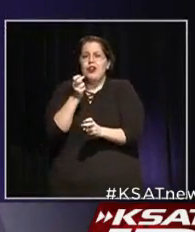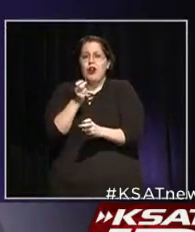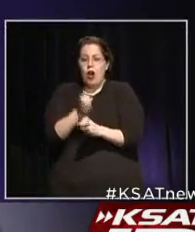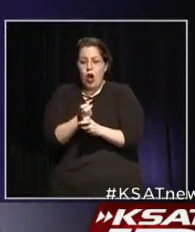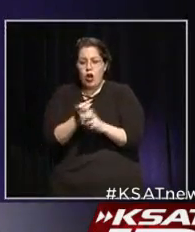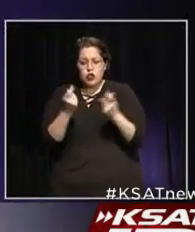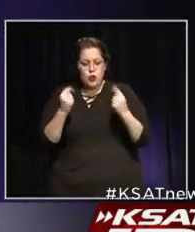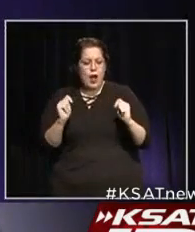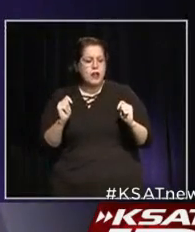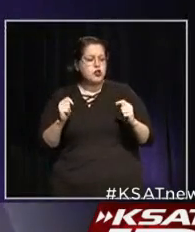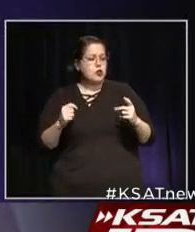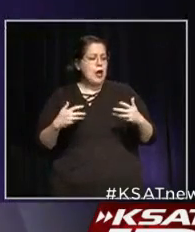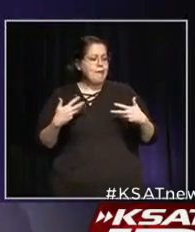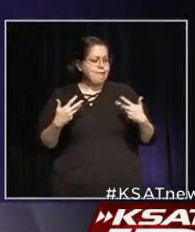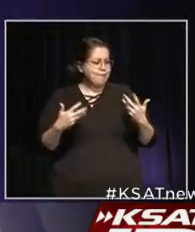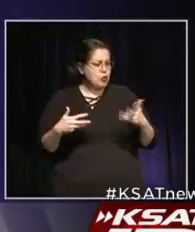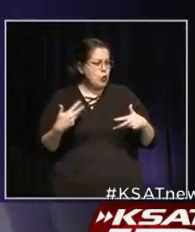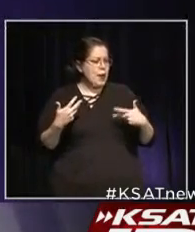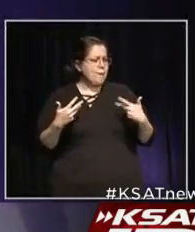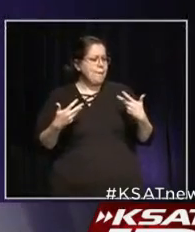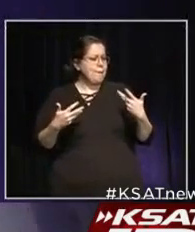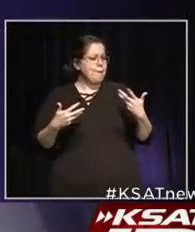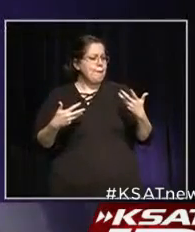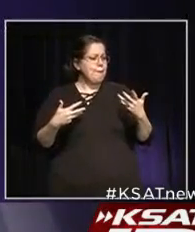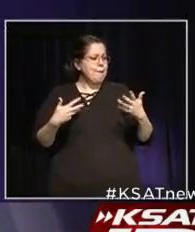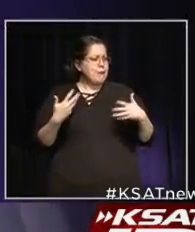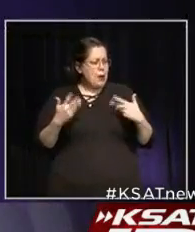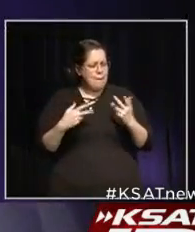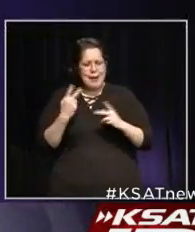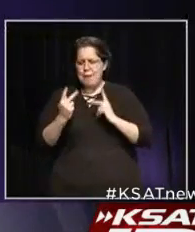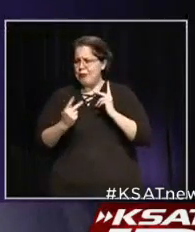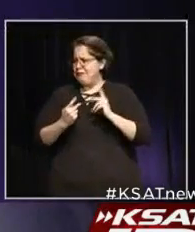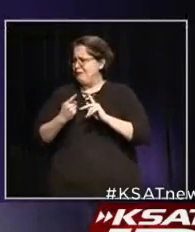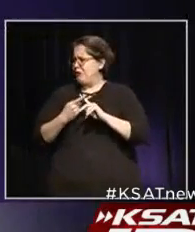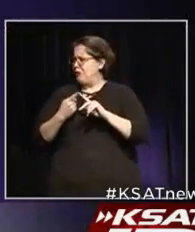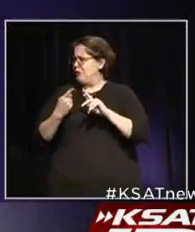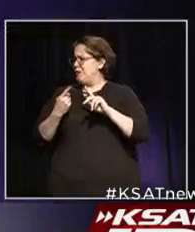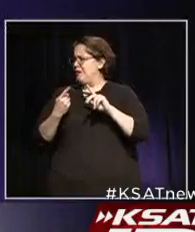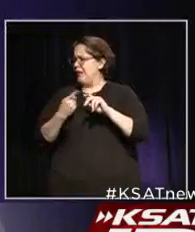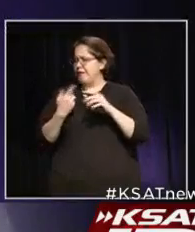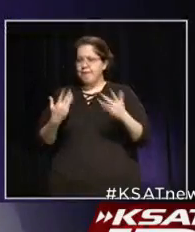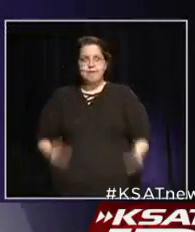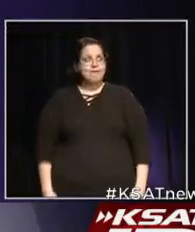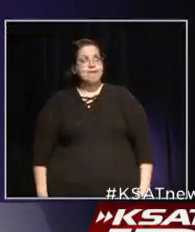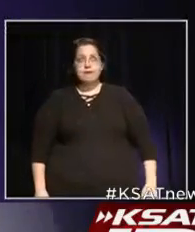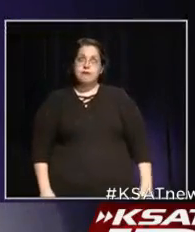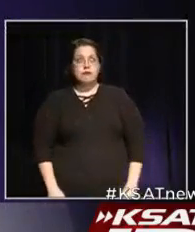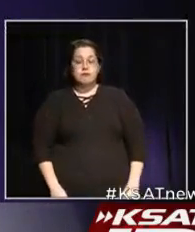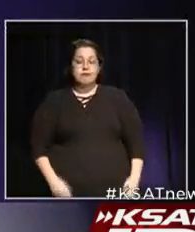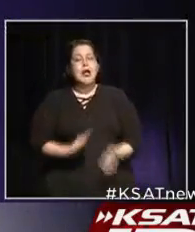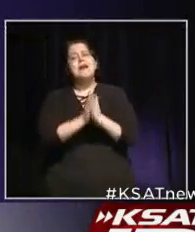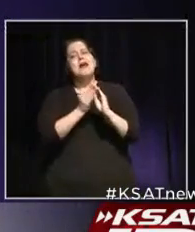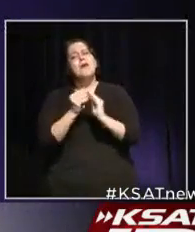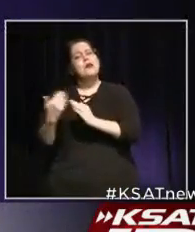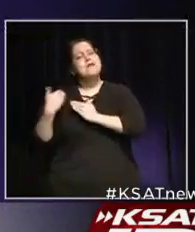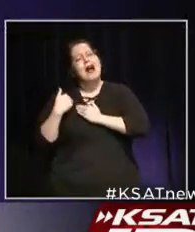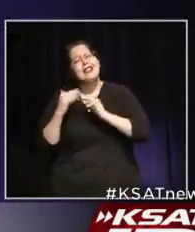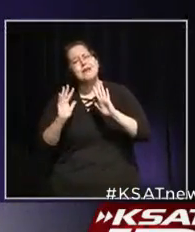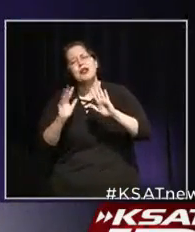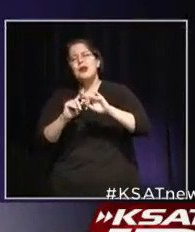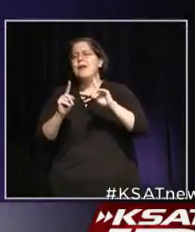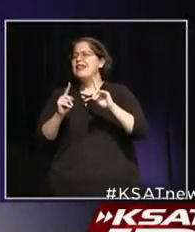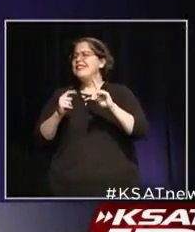get people to be more responsible. But I'm